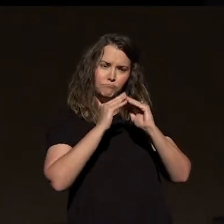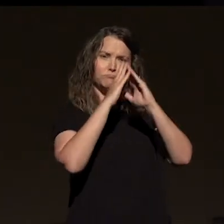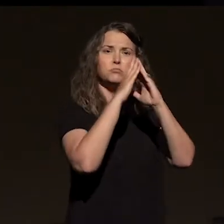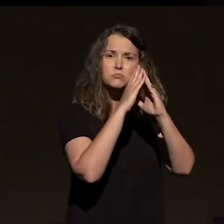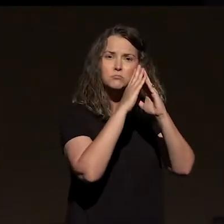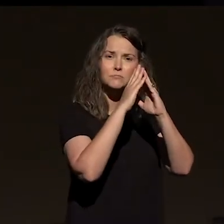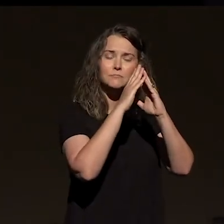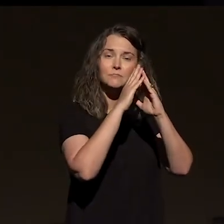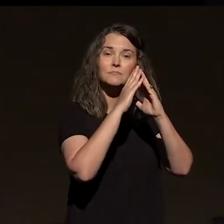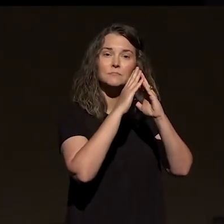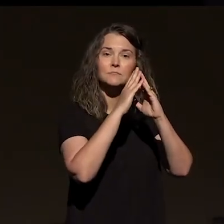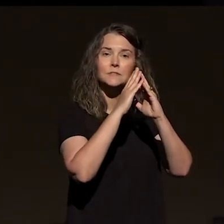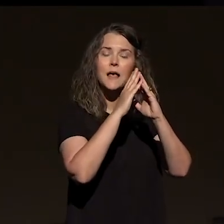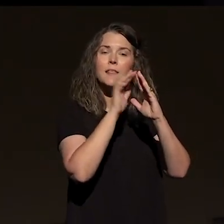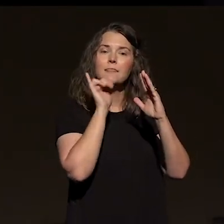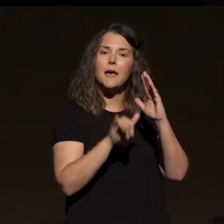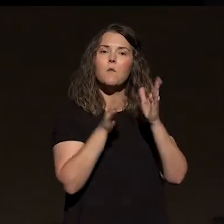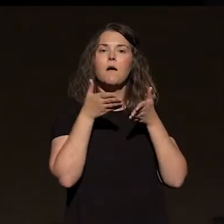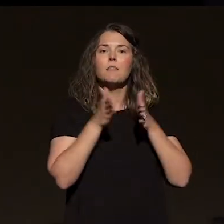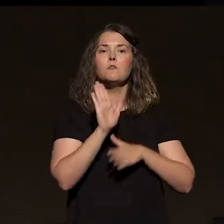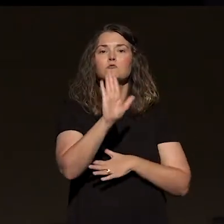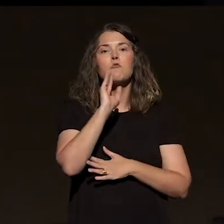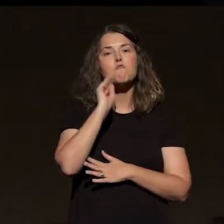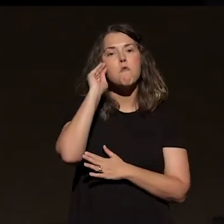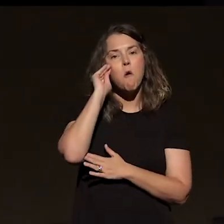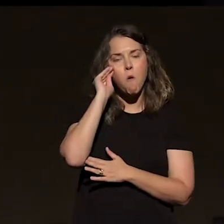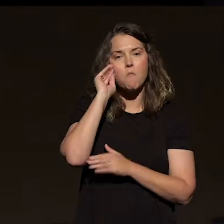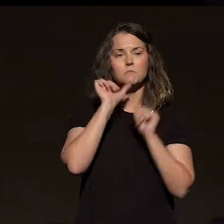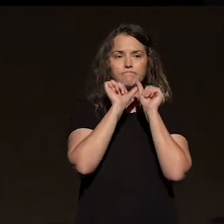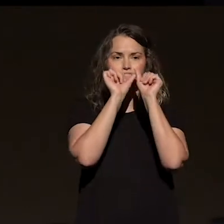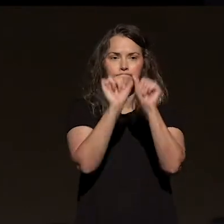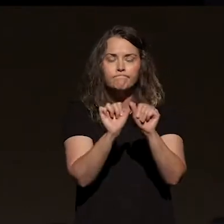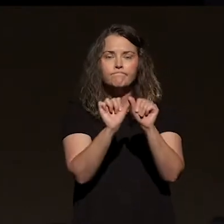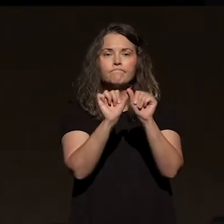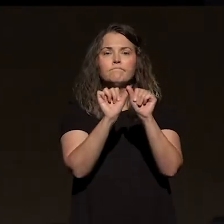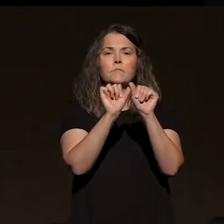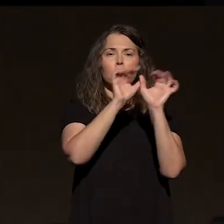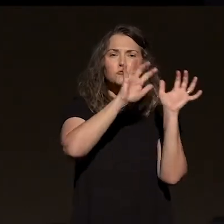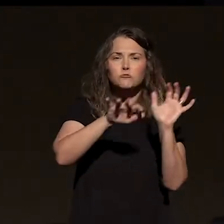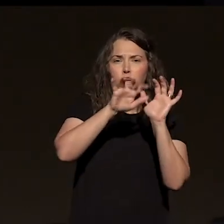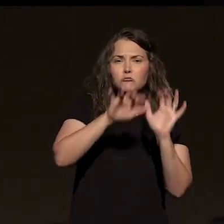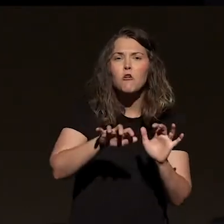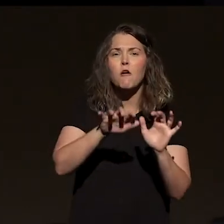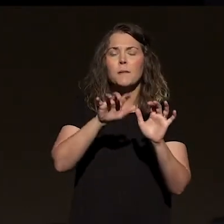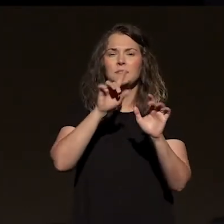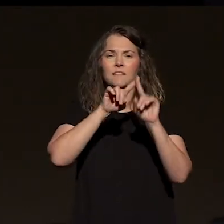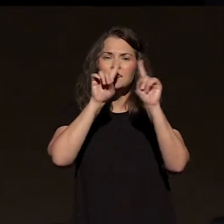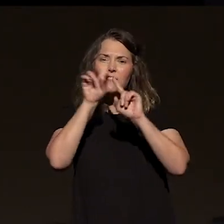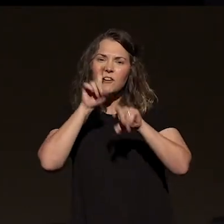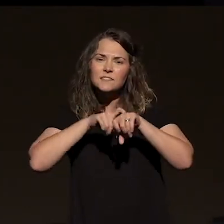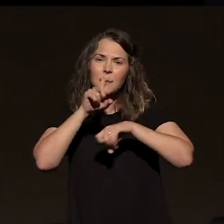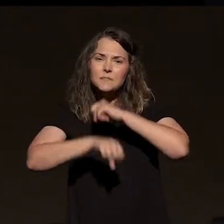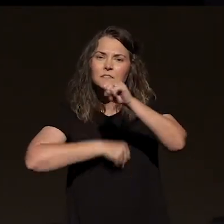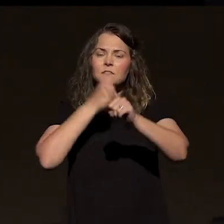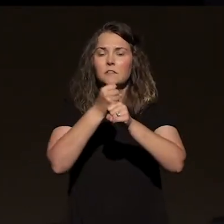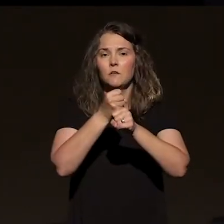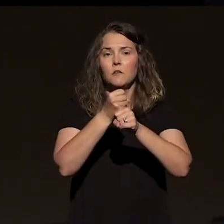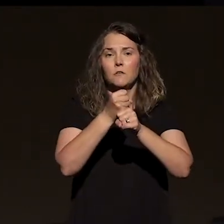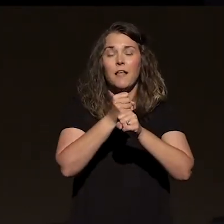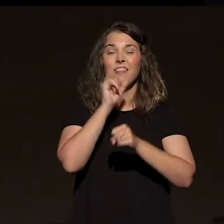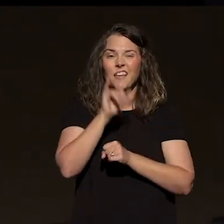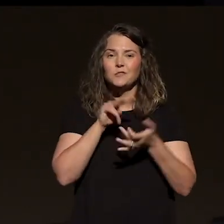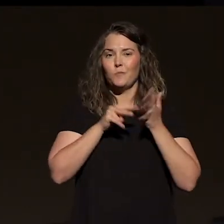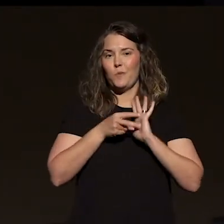and it's what enables your house to endure the storms and the seasons of life. That's the purpose